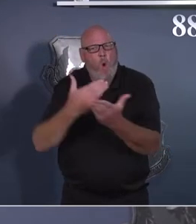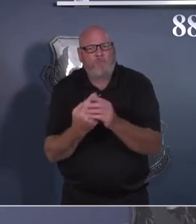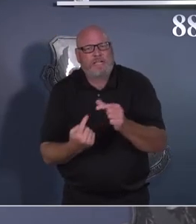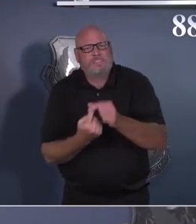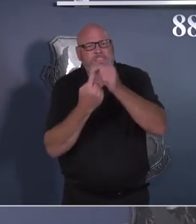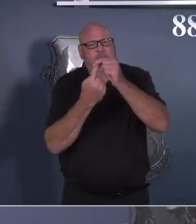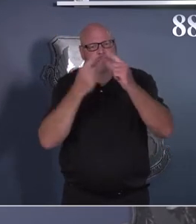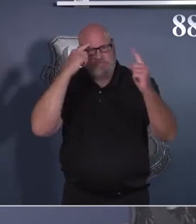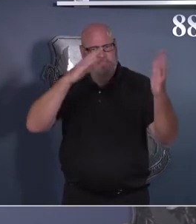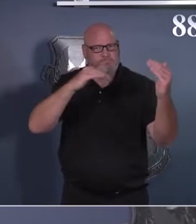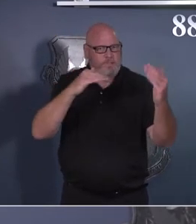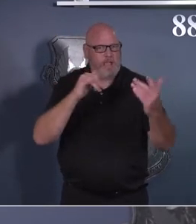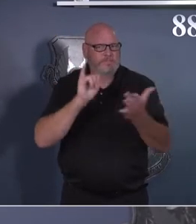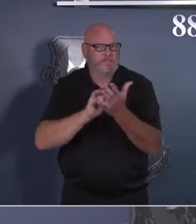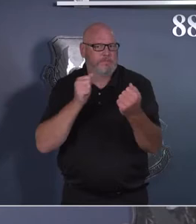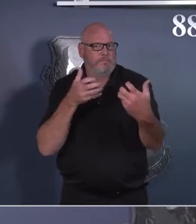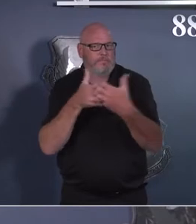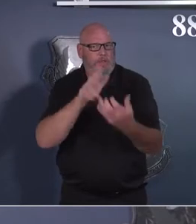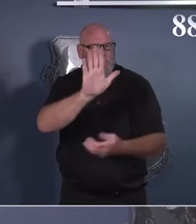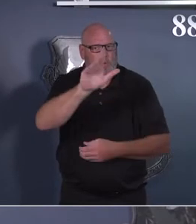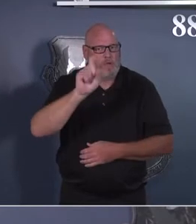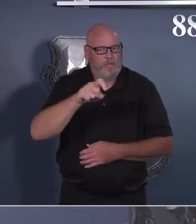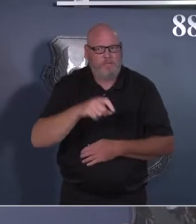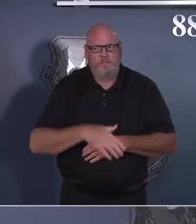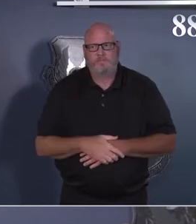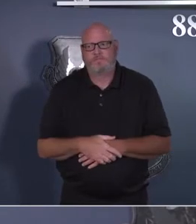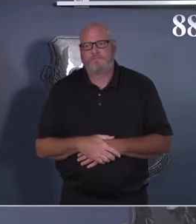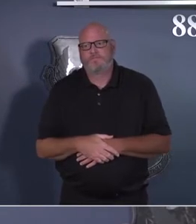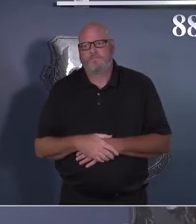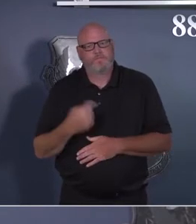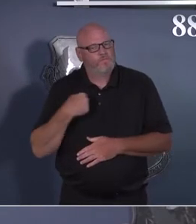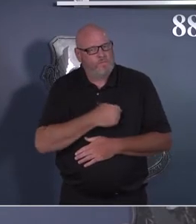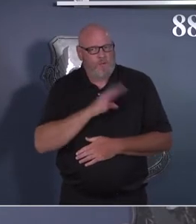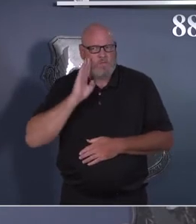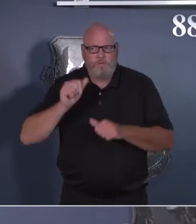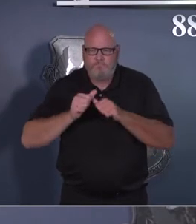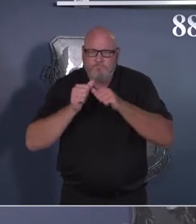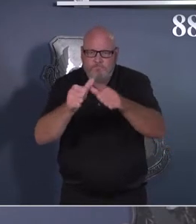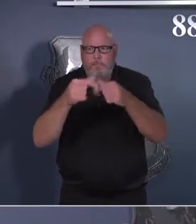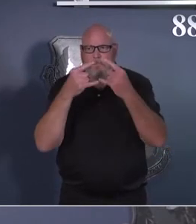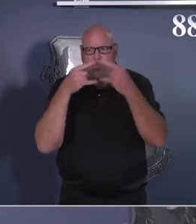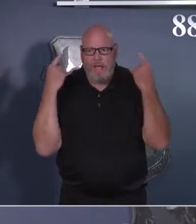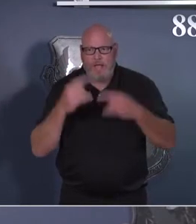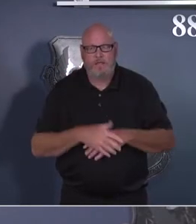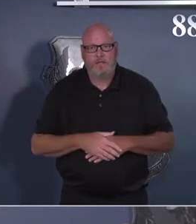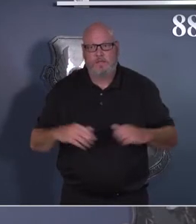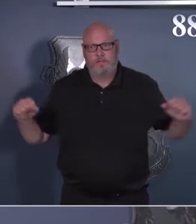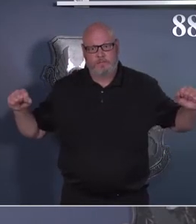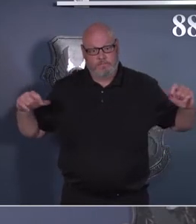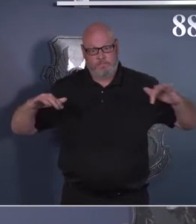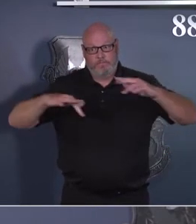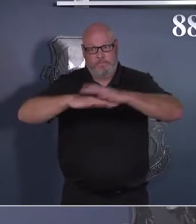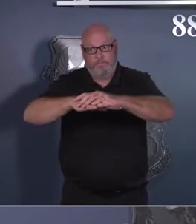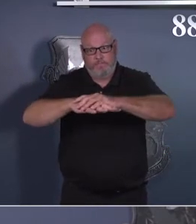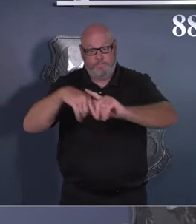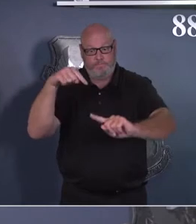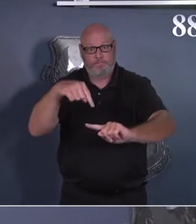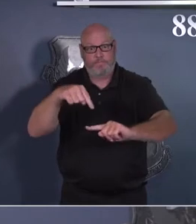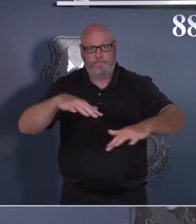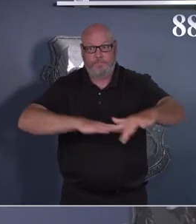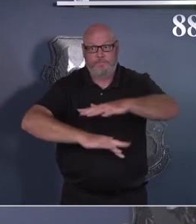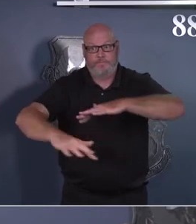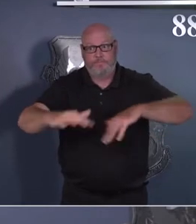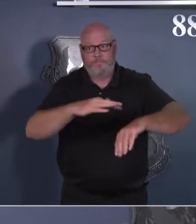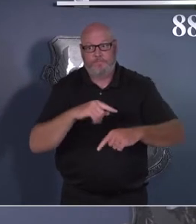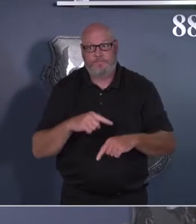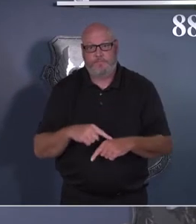keep wearing masks on gathering guidance and occupancy and those types of things. HP Con Bravo does